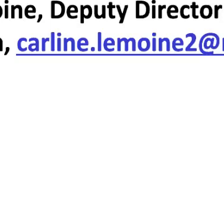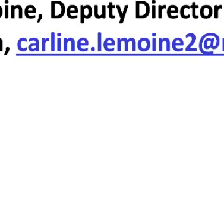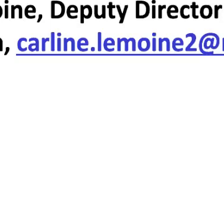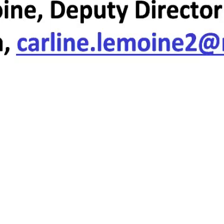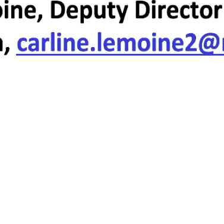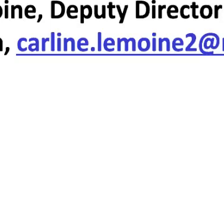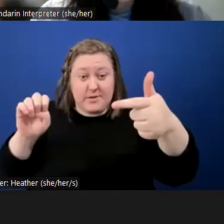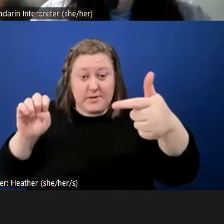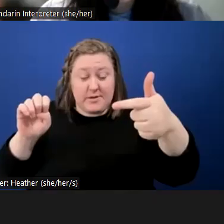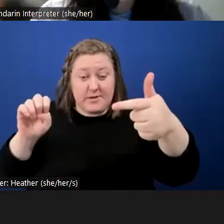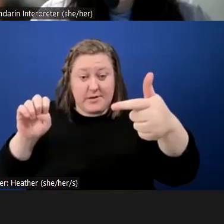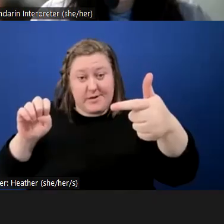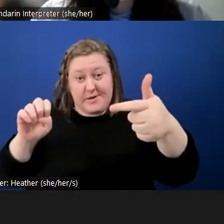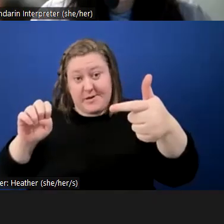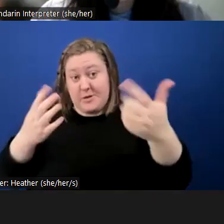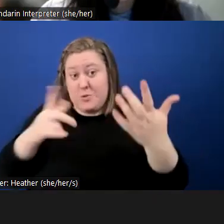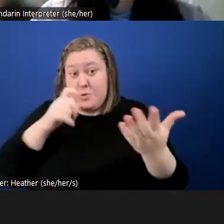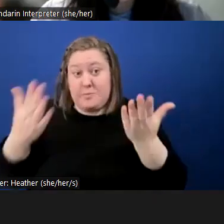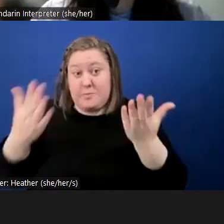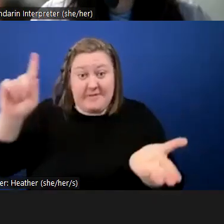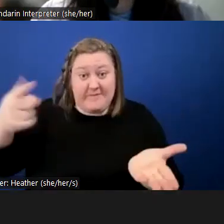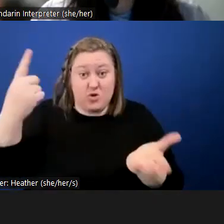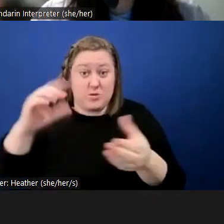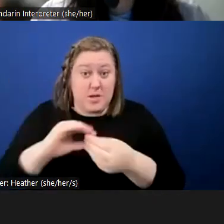be up first with a comment.